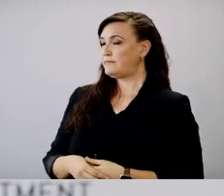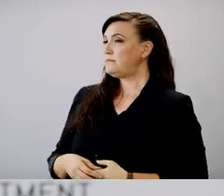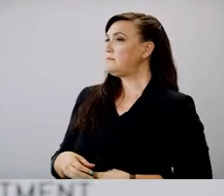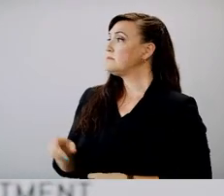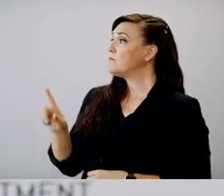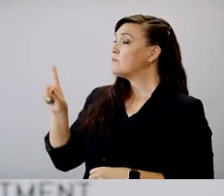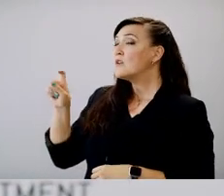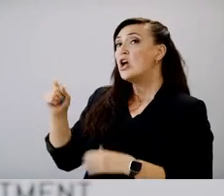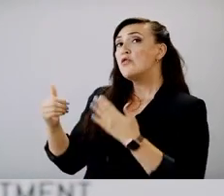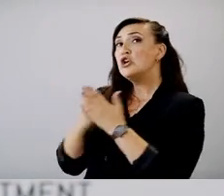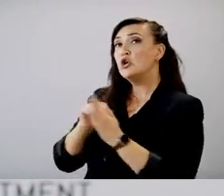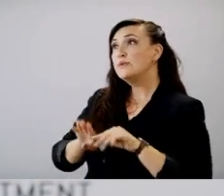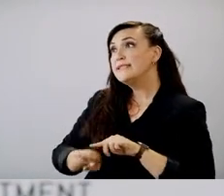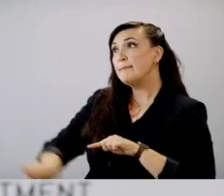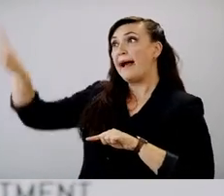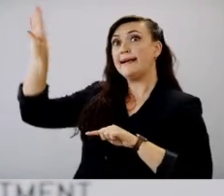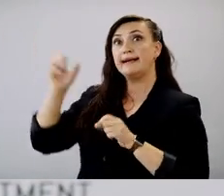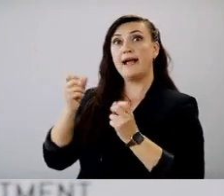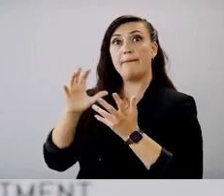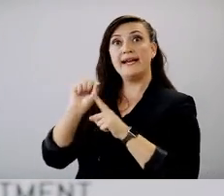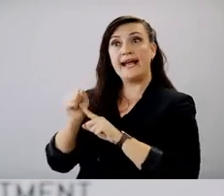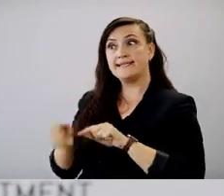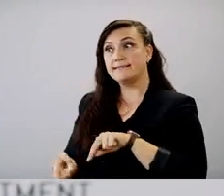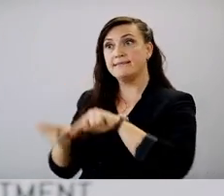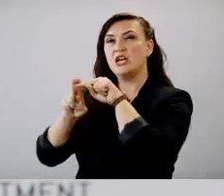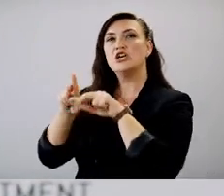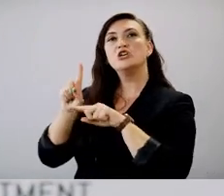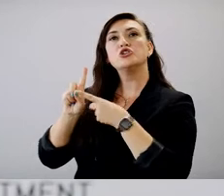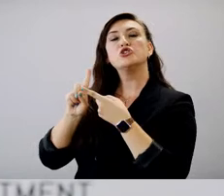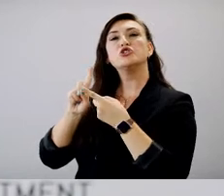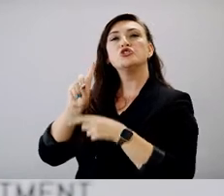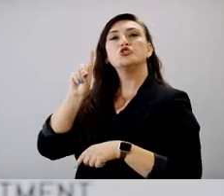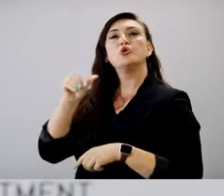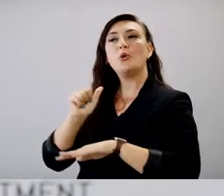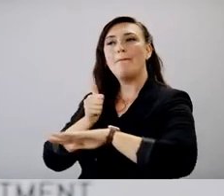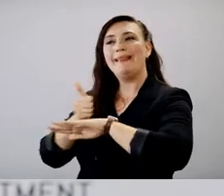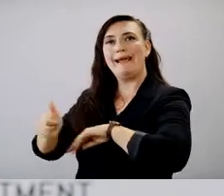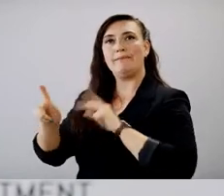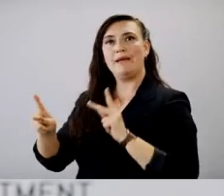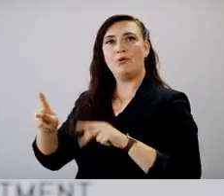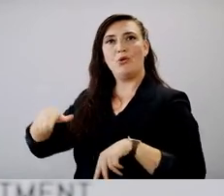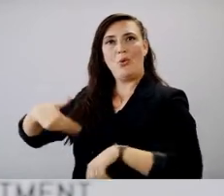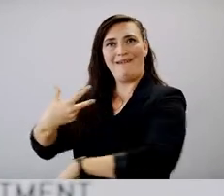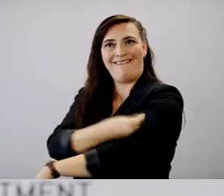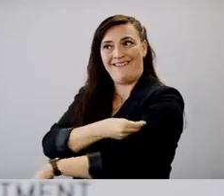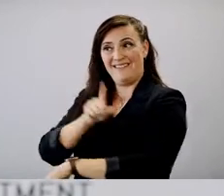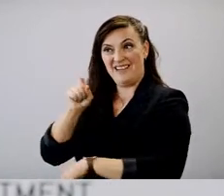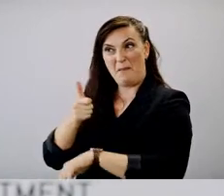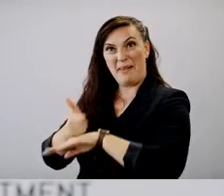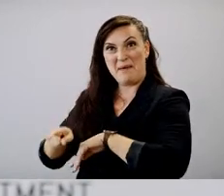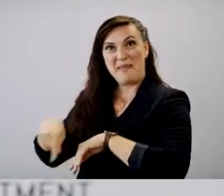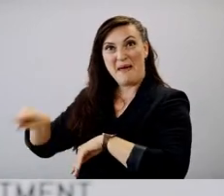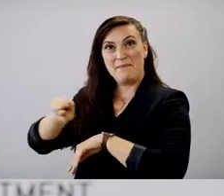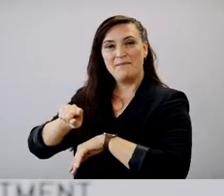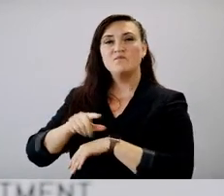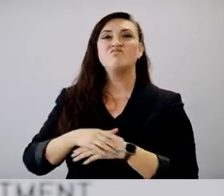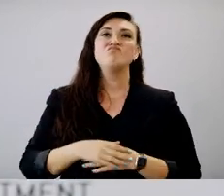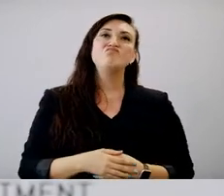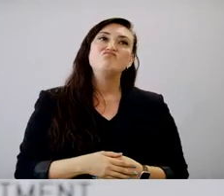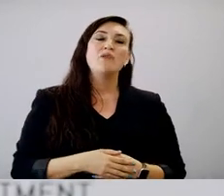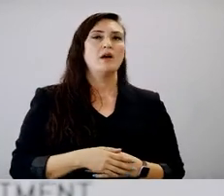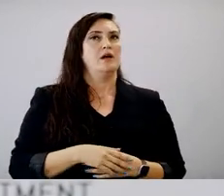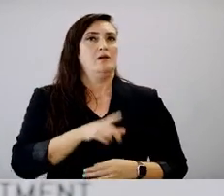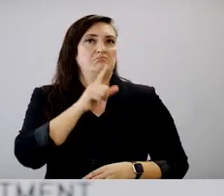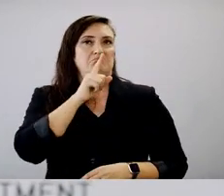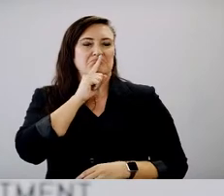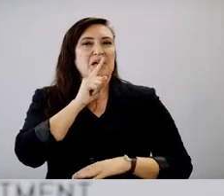shots for this news fight? You know, I, I, I don't, I, I don't place blame. I, I think